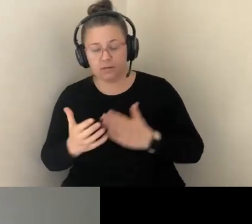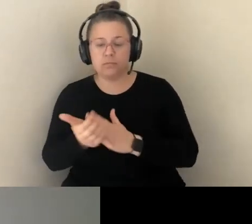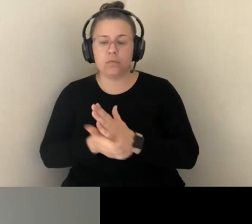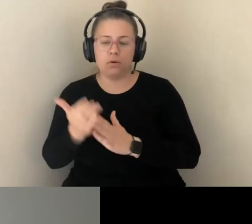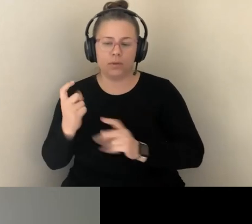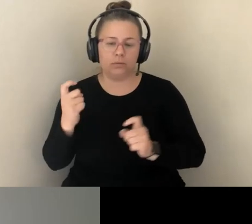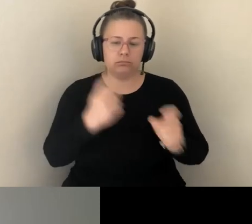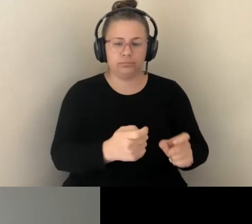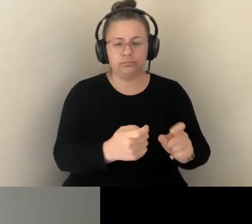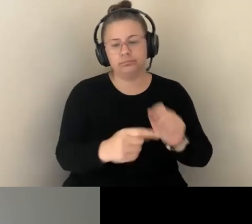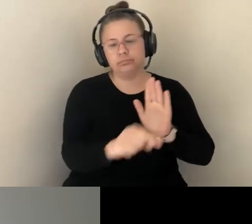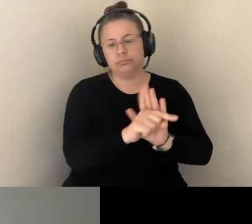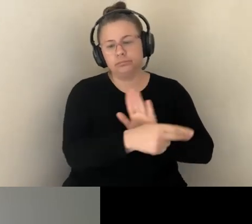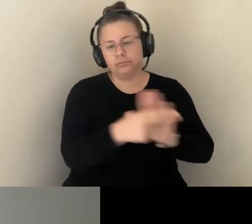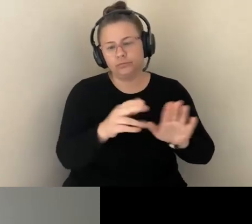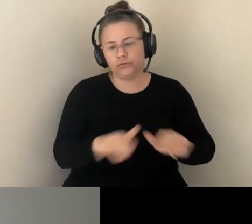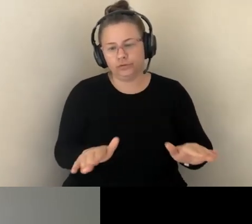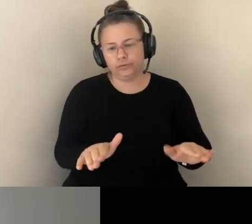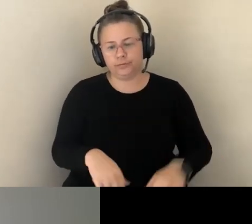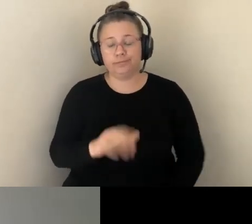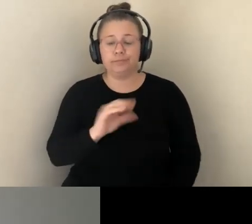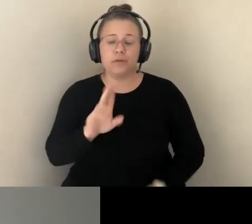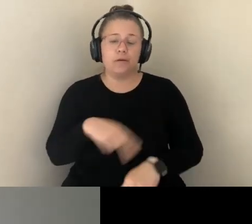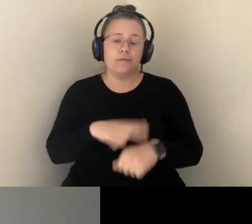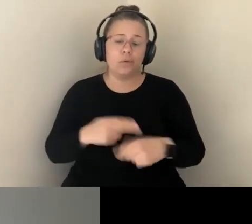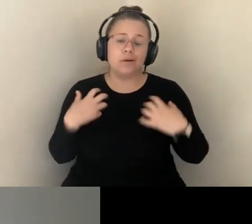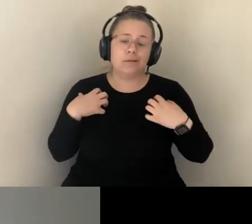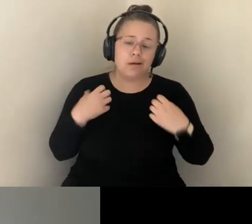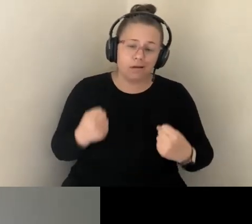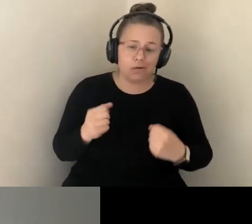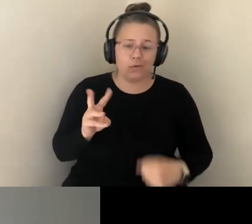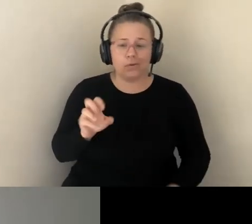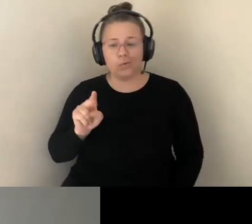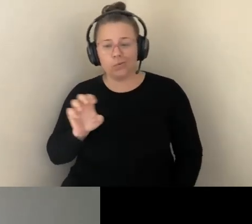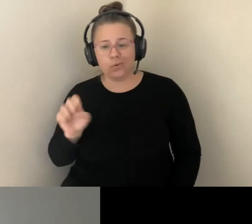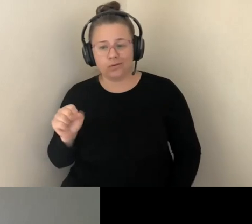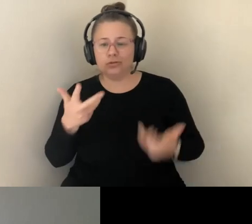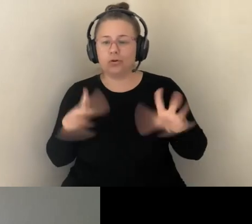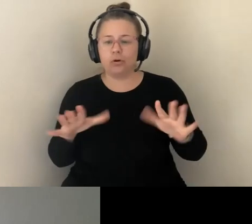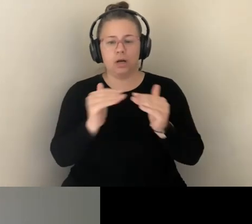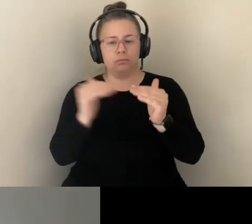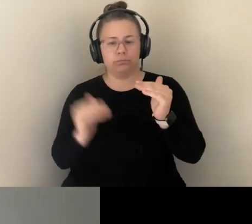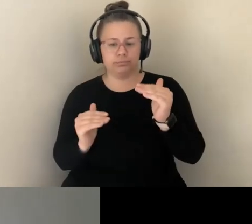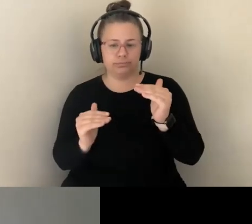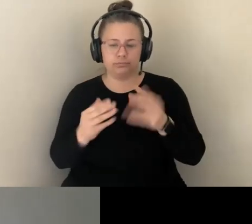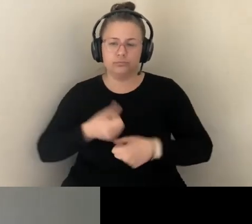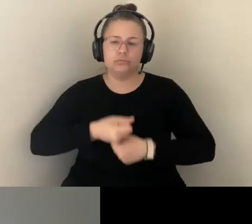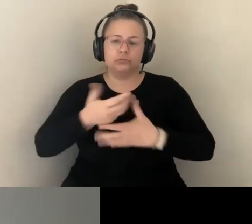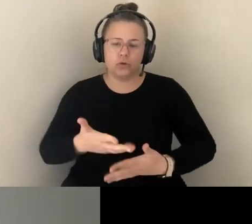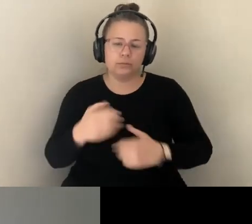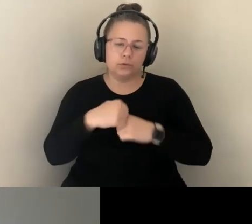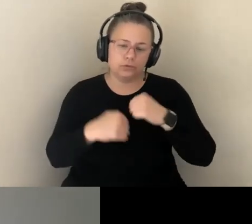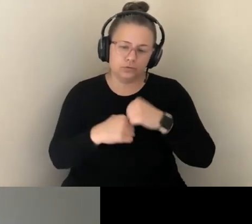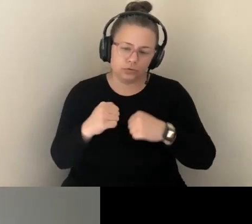OF WEALTH AND STATUS, DIRECTLY CAUSED BY SCIENTIFIC AND STRUCTURAL RACISM, AND DISPARITIES IN HEALTH CARE